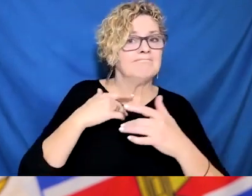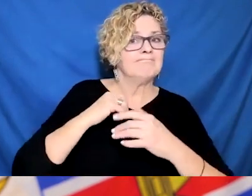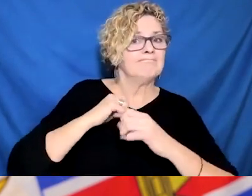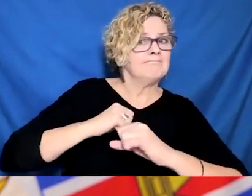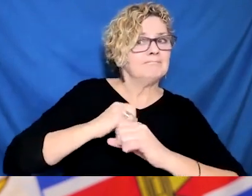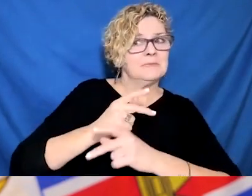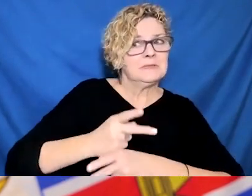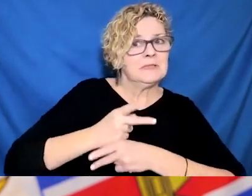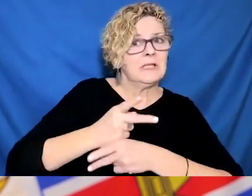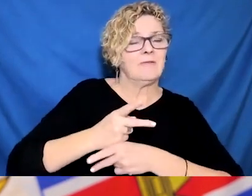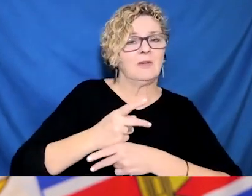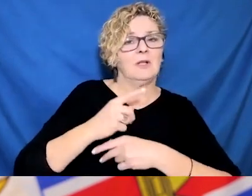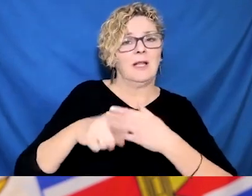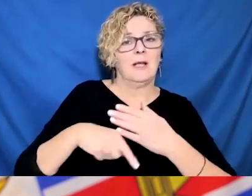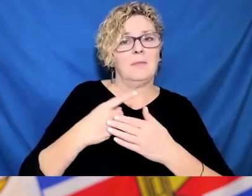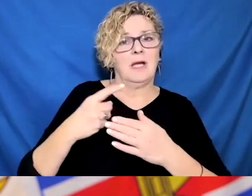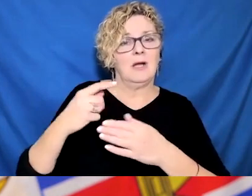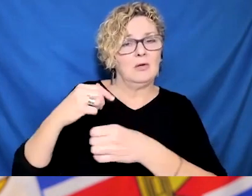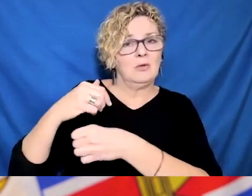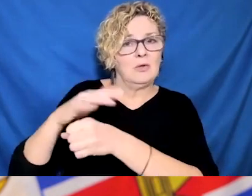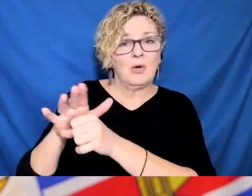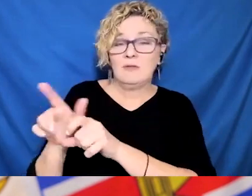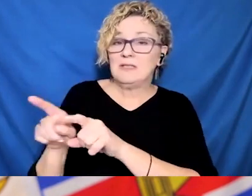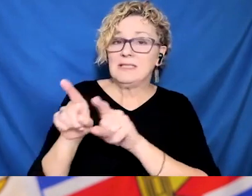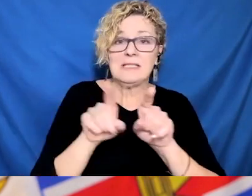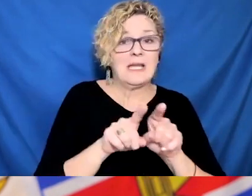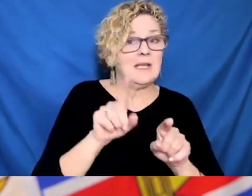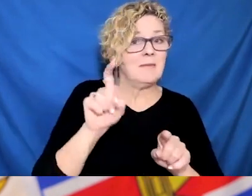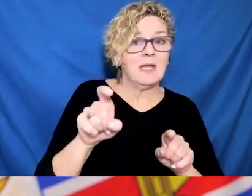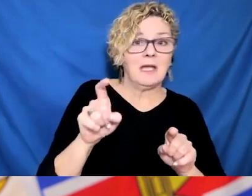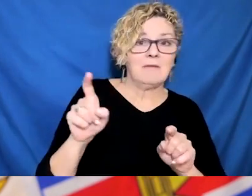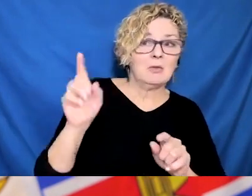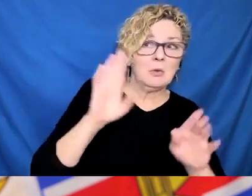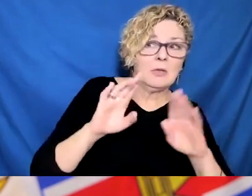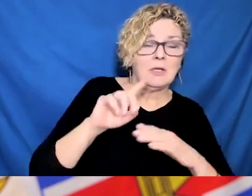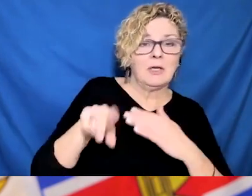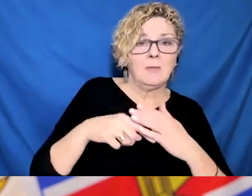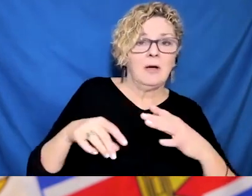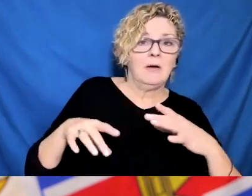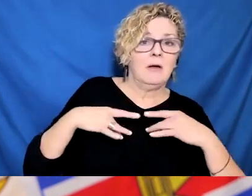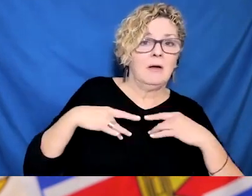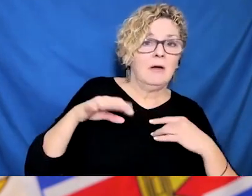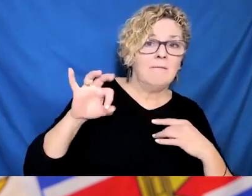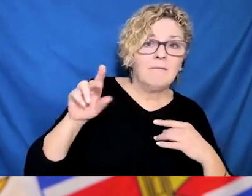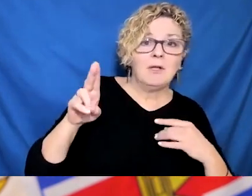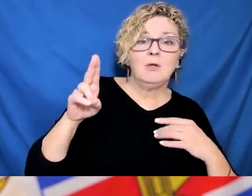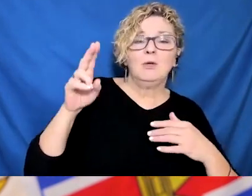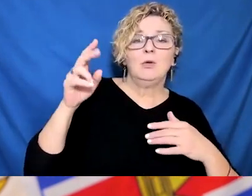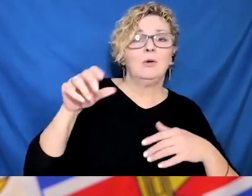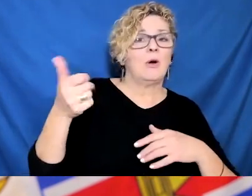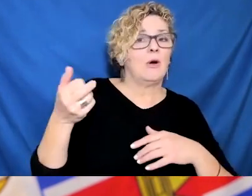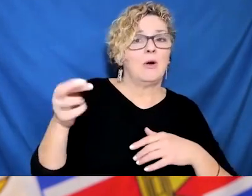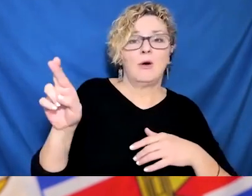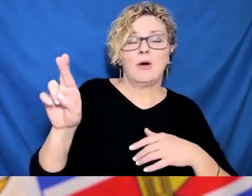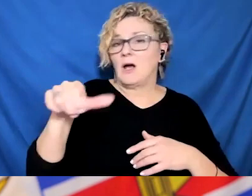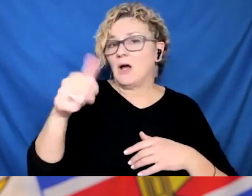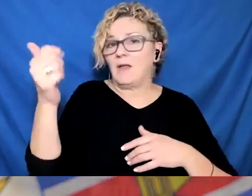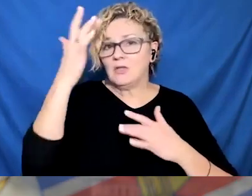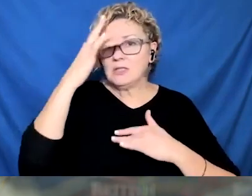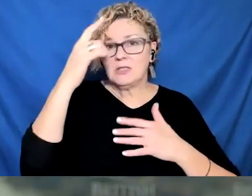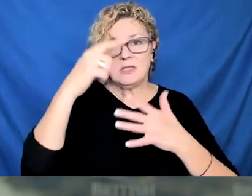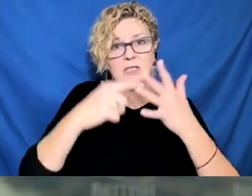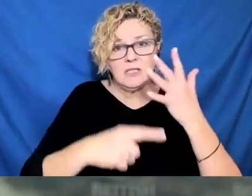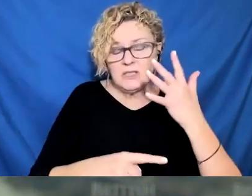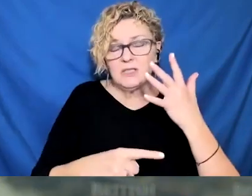two summers. So that will be good. And then we'll have to prepare ourselves to whatever comes next in the fall. Over to you, Minister.